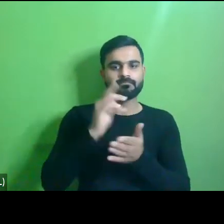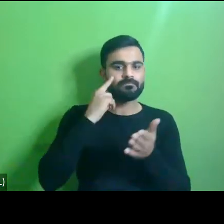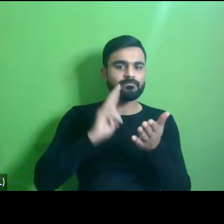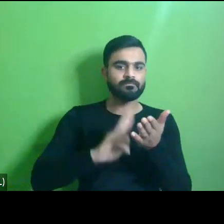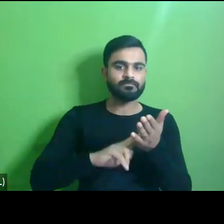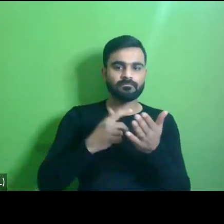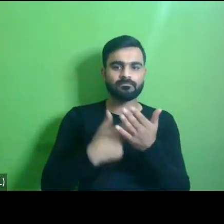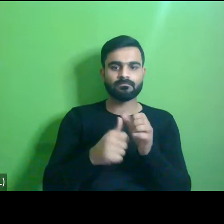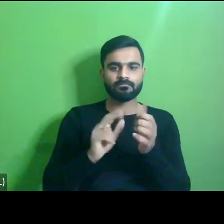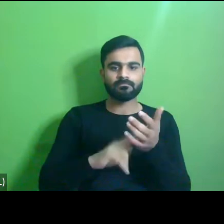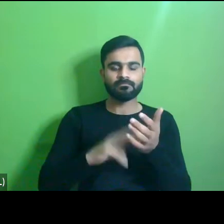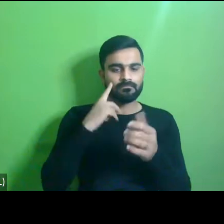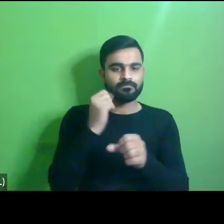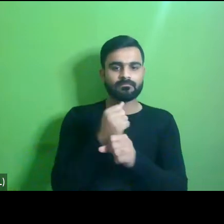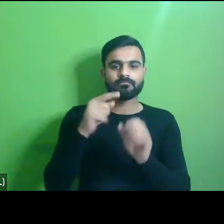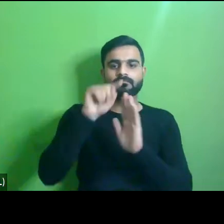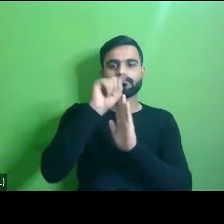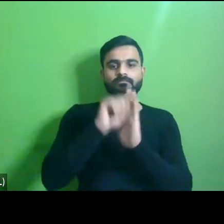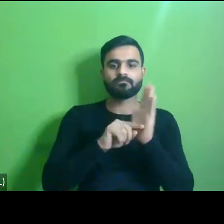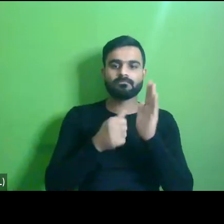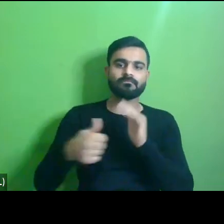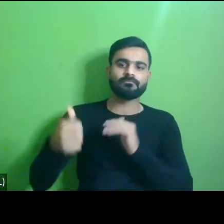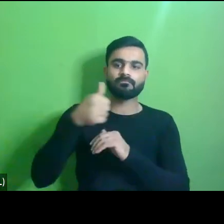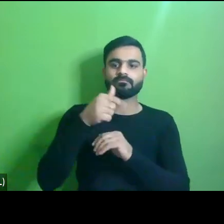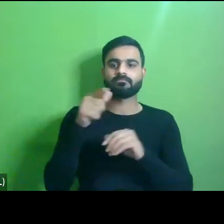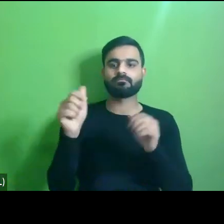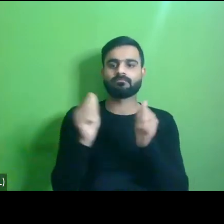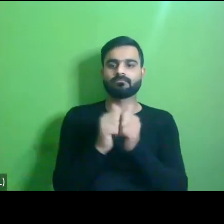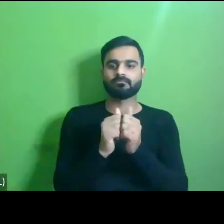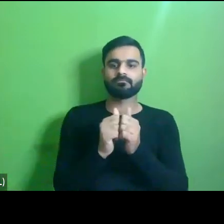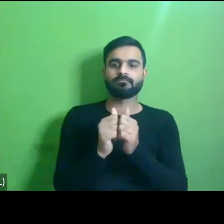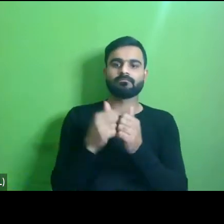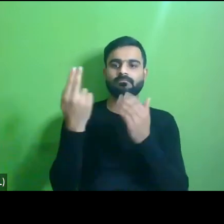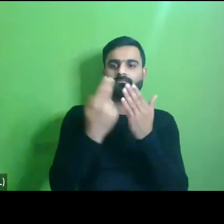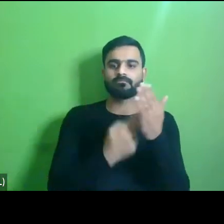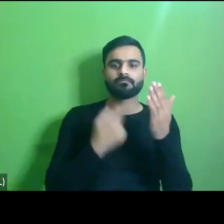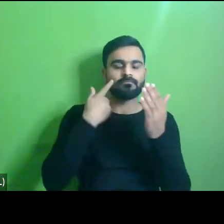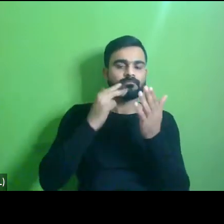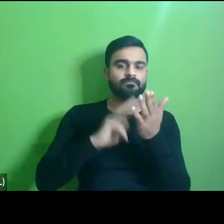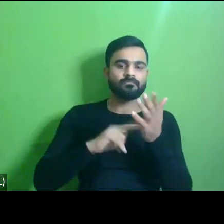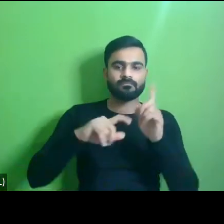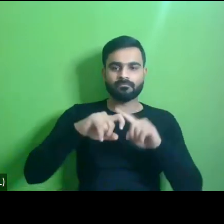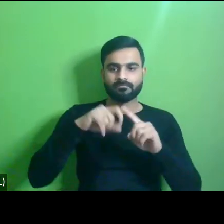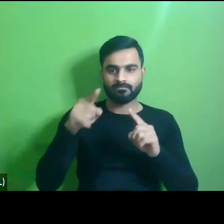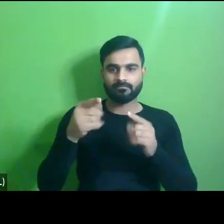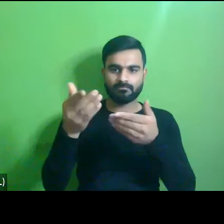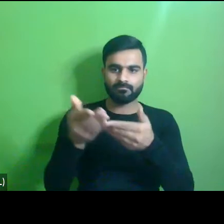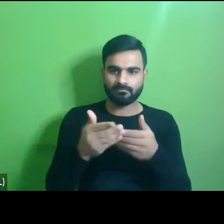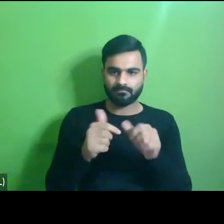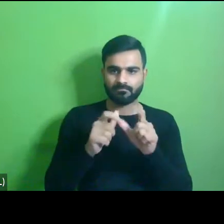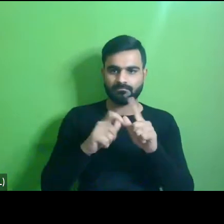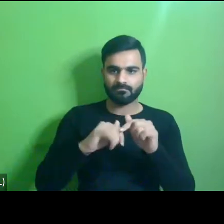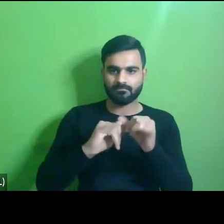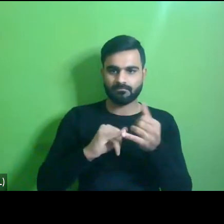co-founder and principal architect, Oasis Design, Inc. Akash, order to you.